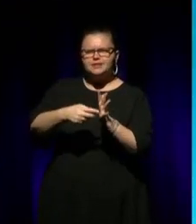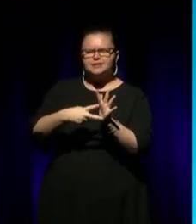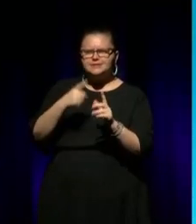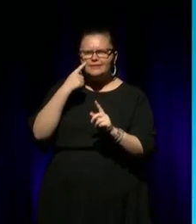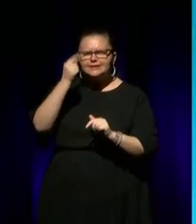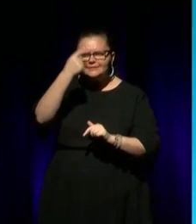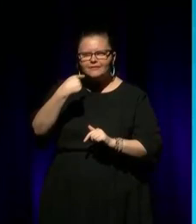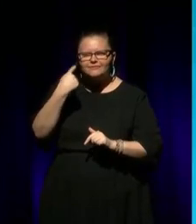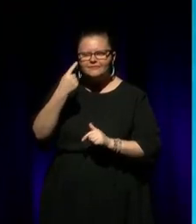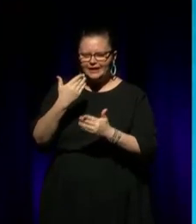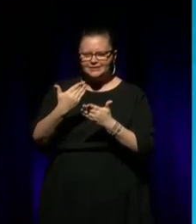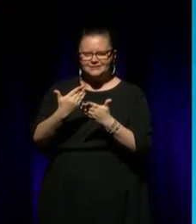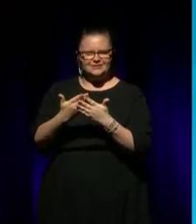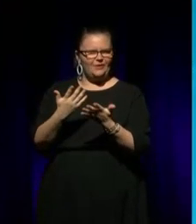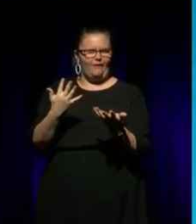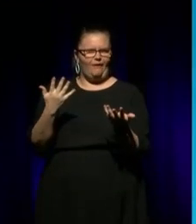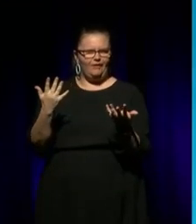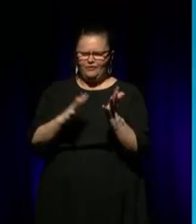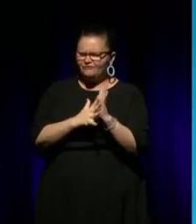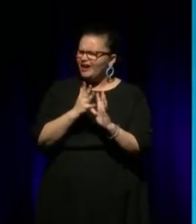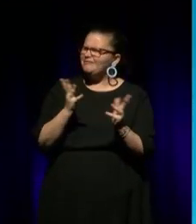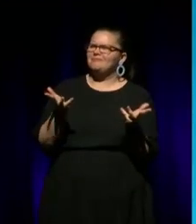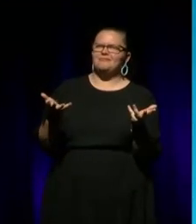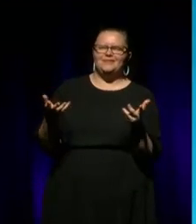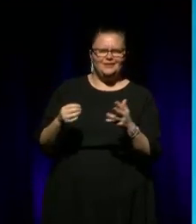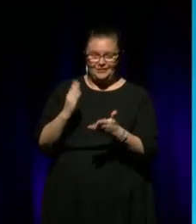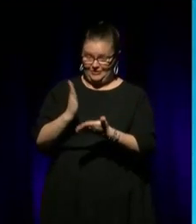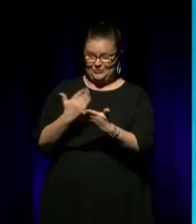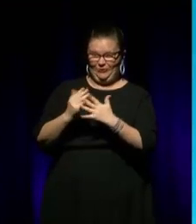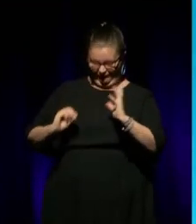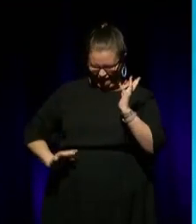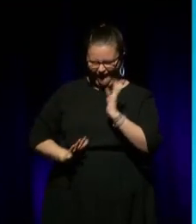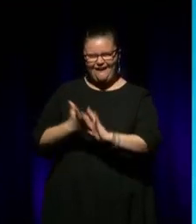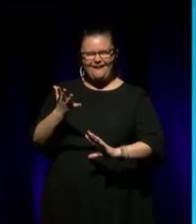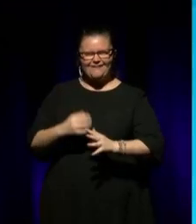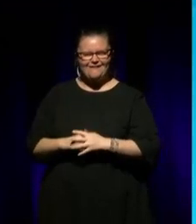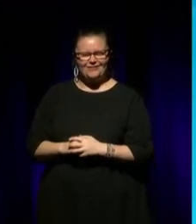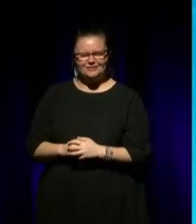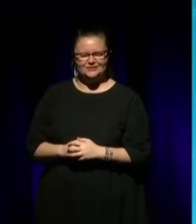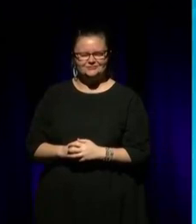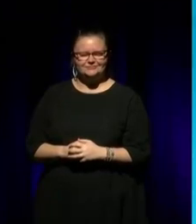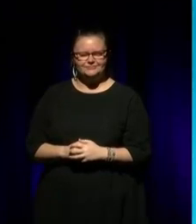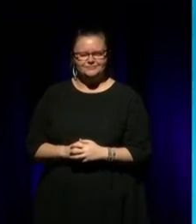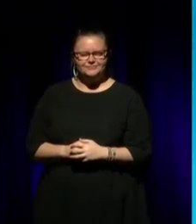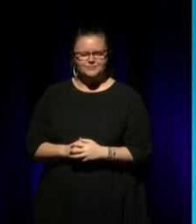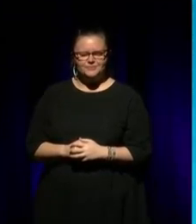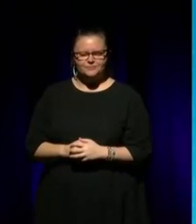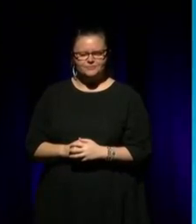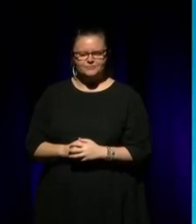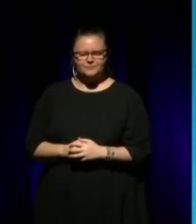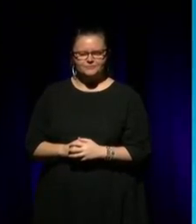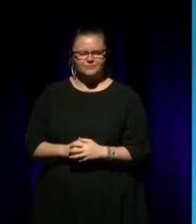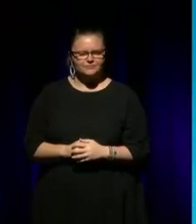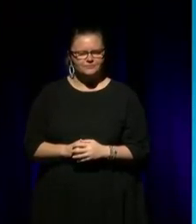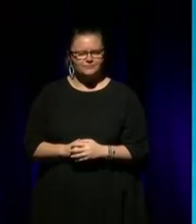He's, he's, he's on fire. Yeah. On fire. He literally is on fire, but, and, and, and, some of those